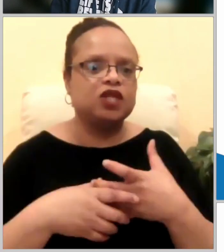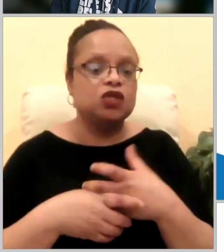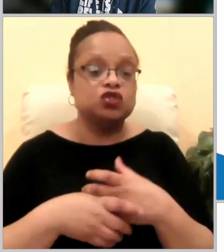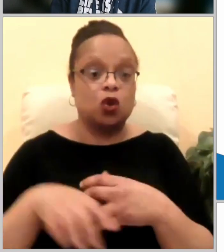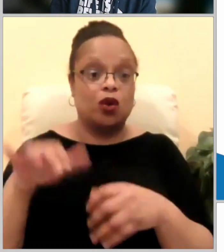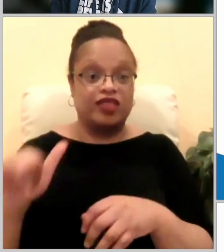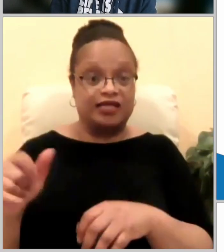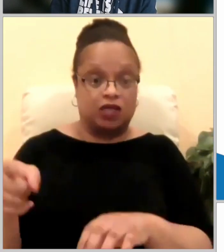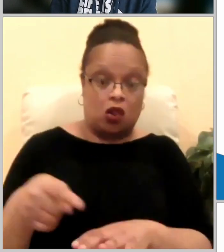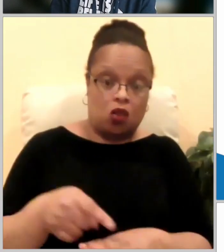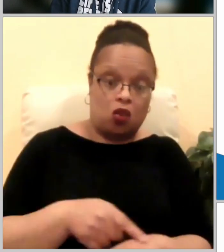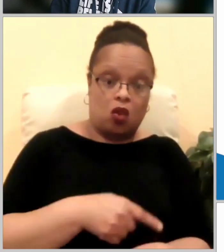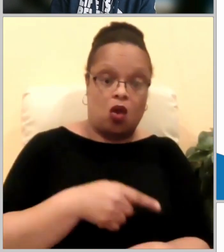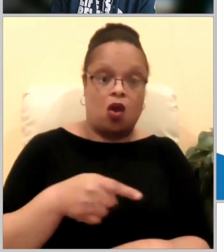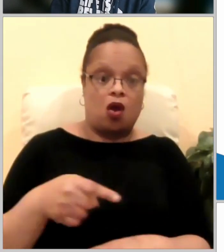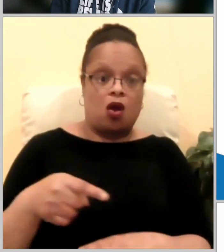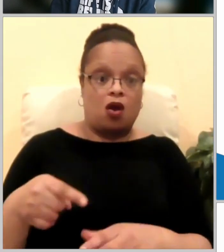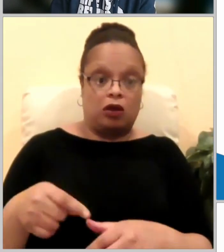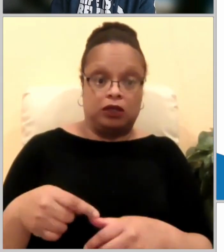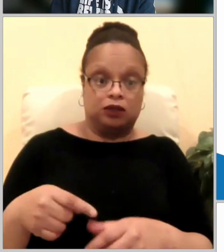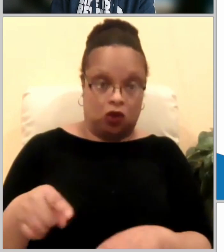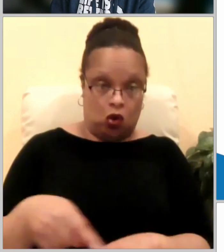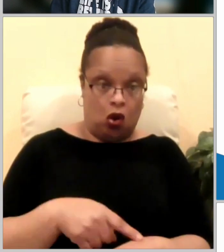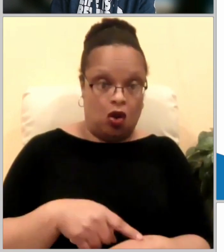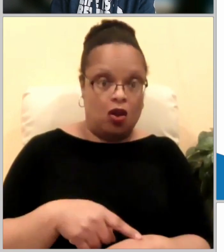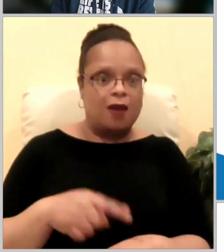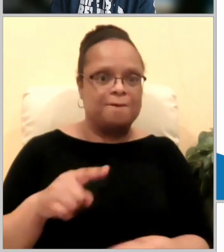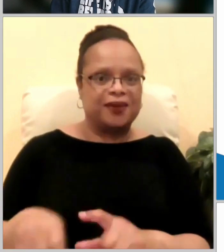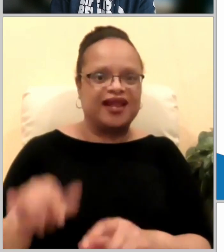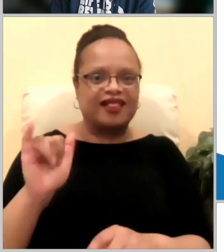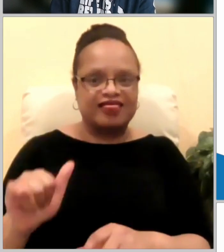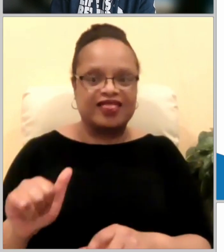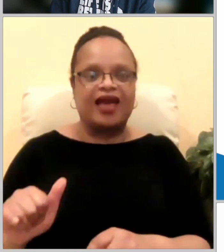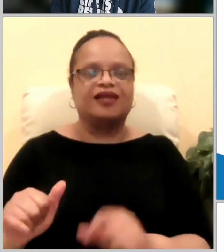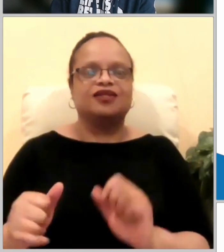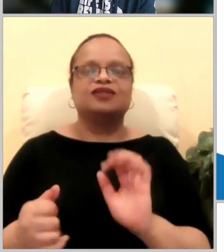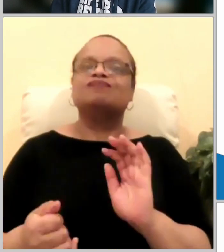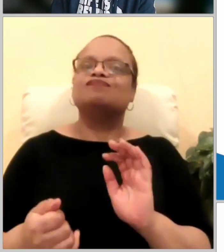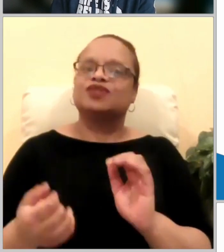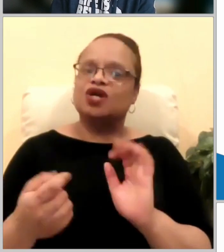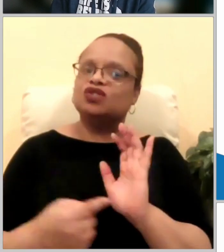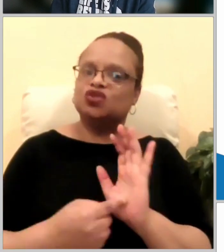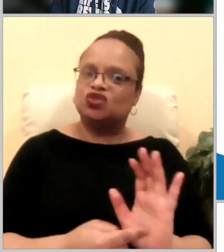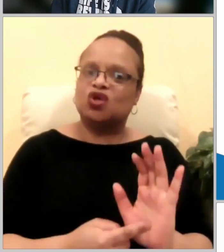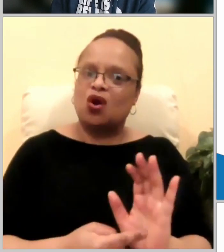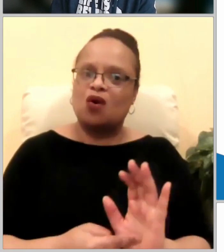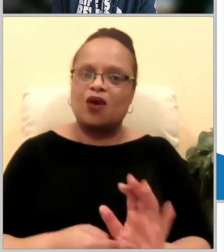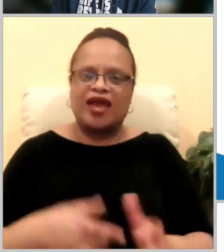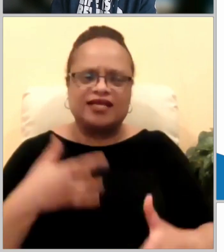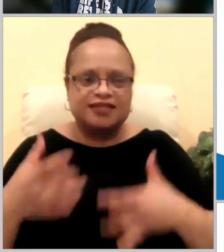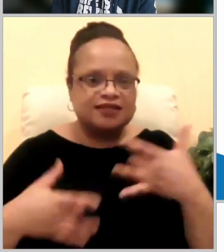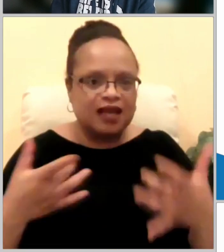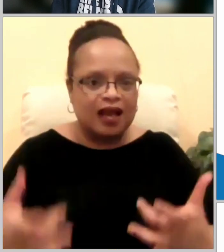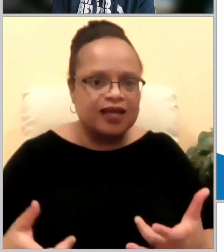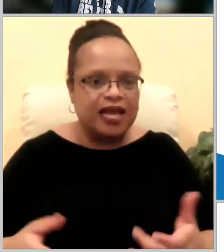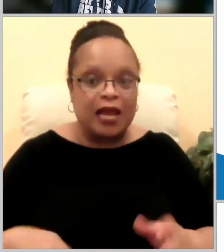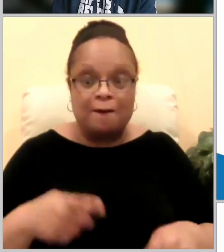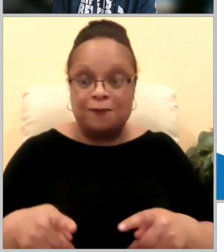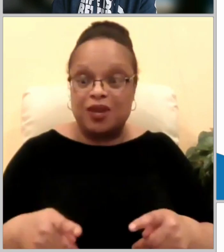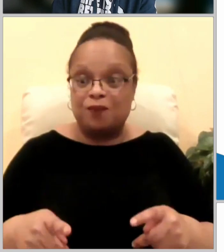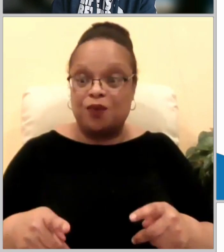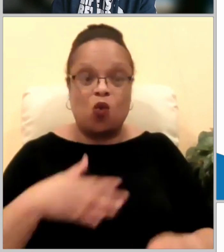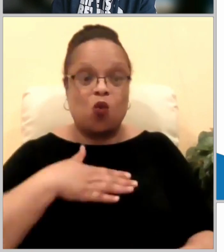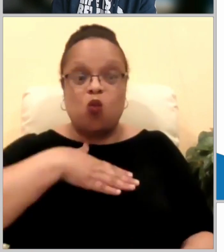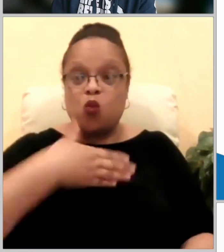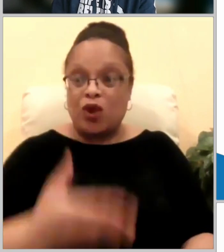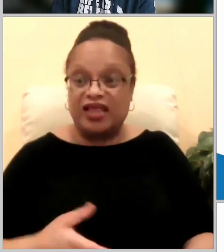exciting this news really was that the first mixed church was established in antioch people were willing to travel for